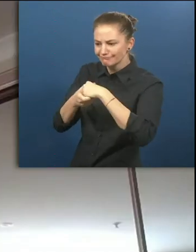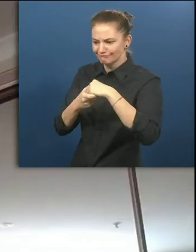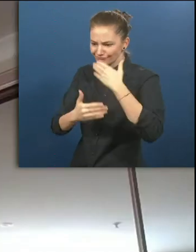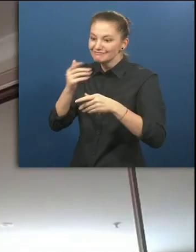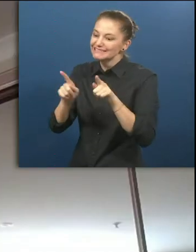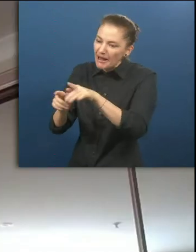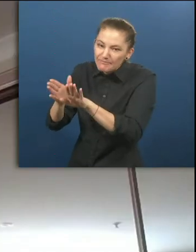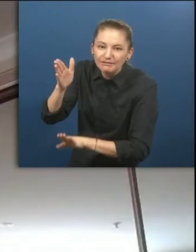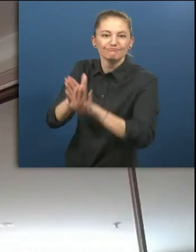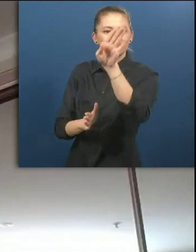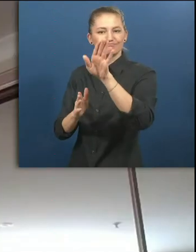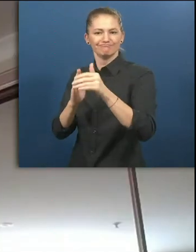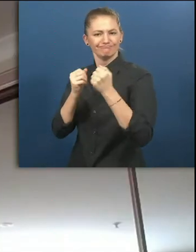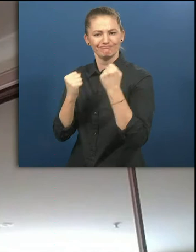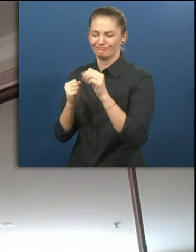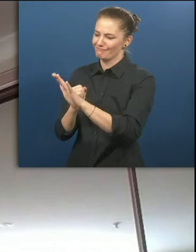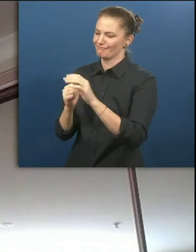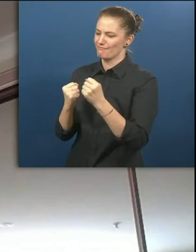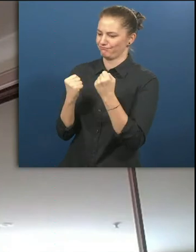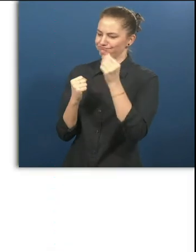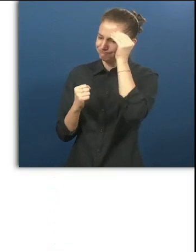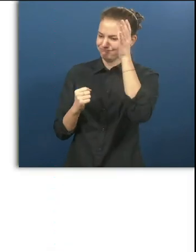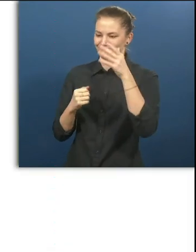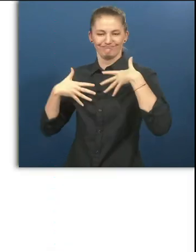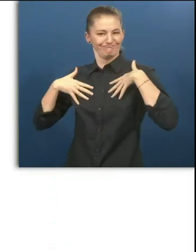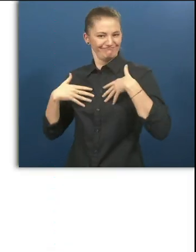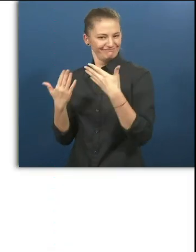to achieve their potential and live their best life.